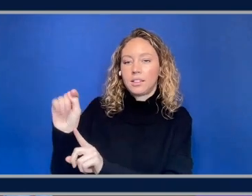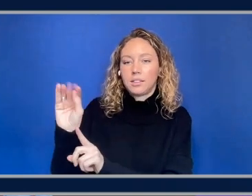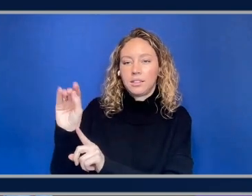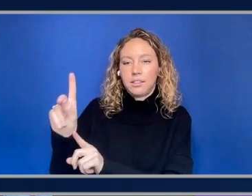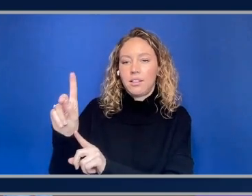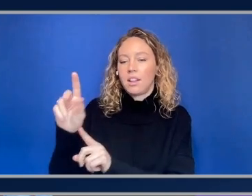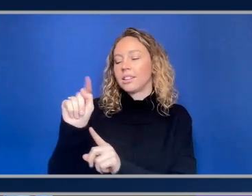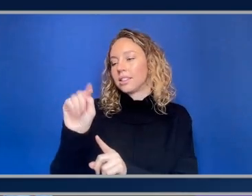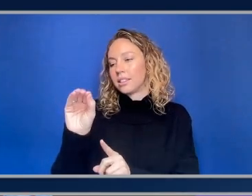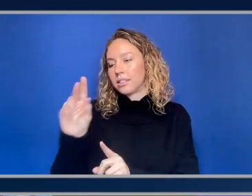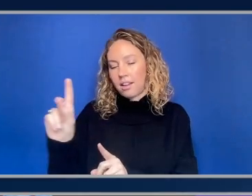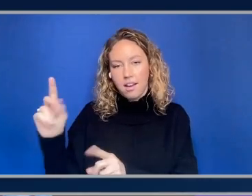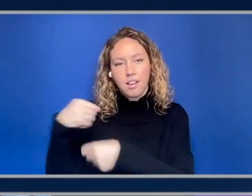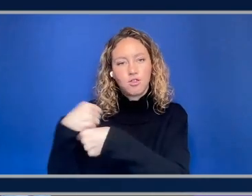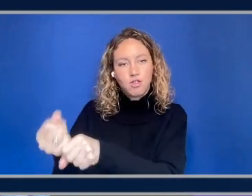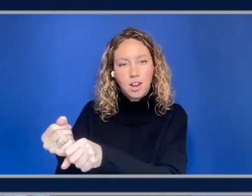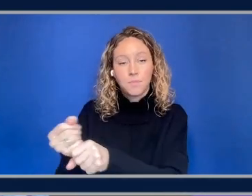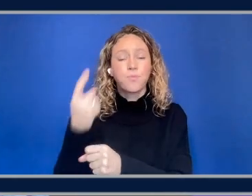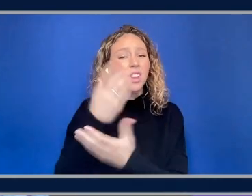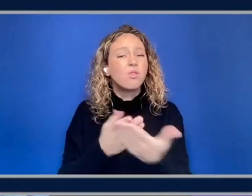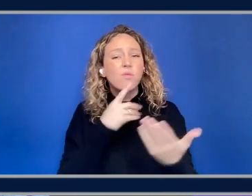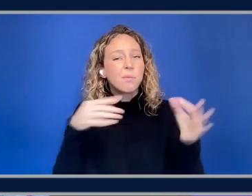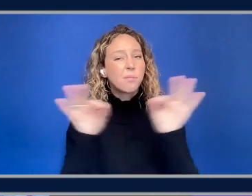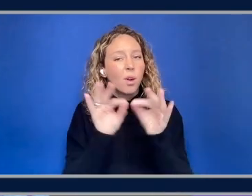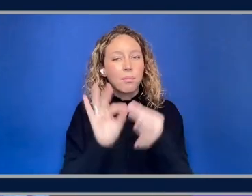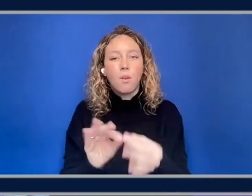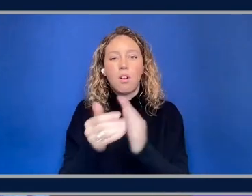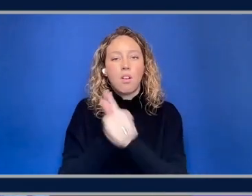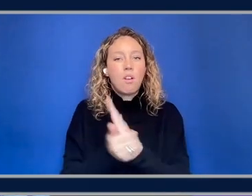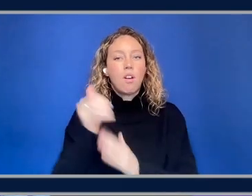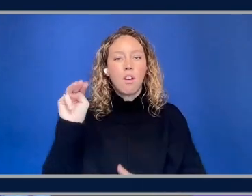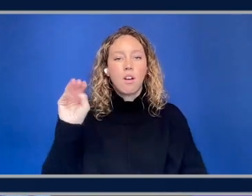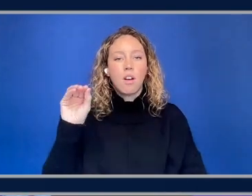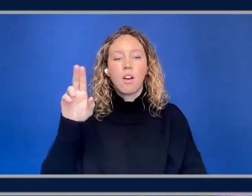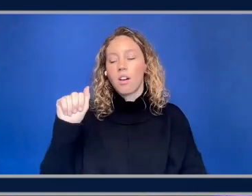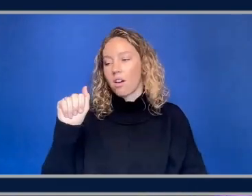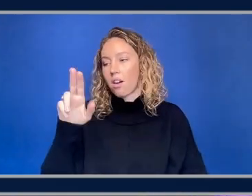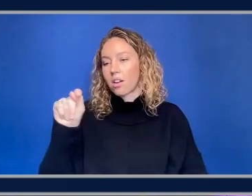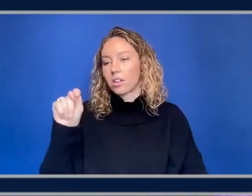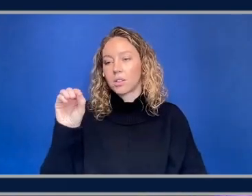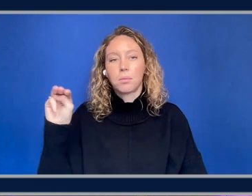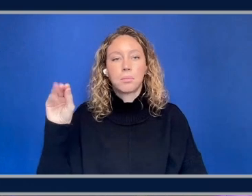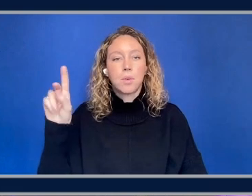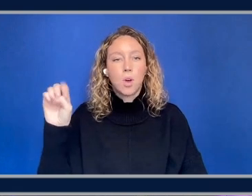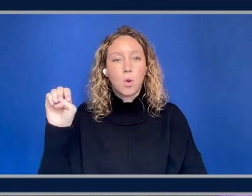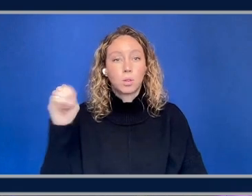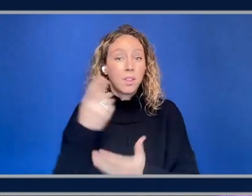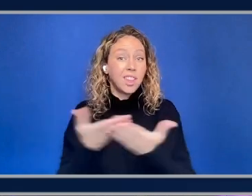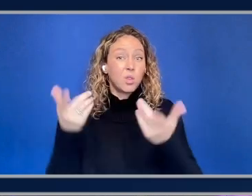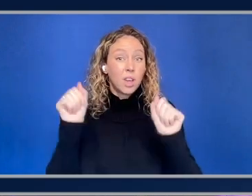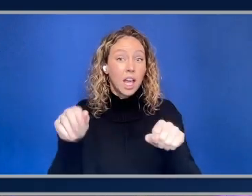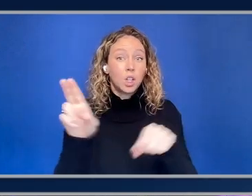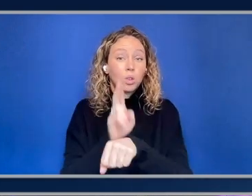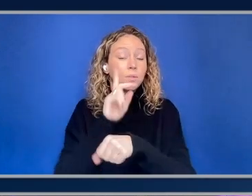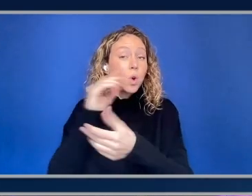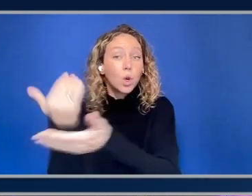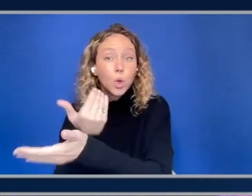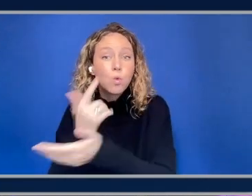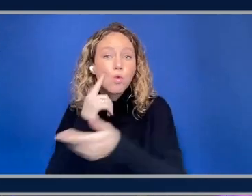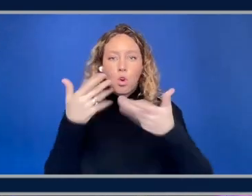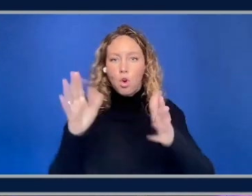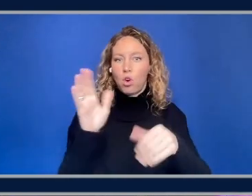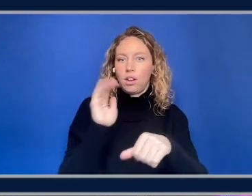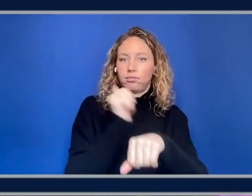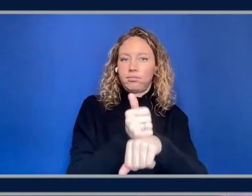I think that's really critical about auto mode is that while we're creating a new cluster here, this is also something you can enable in an existing cluster. So if you're already using EKS,